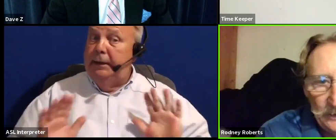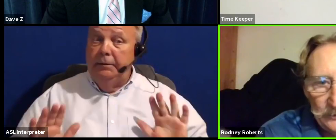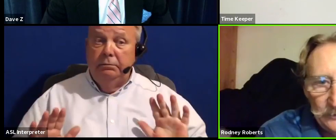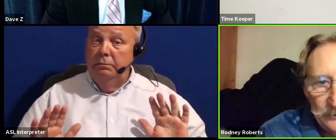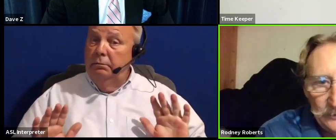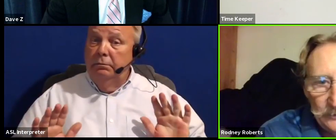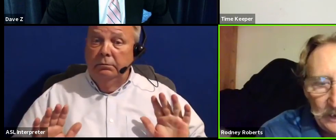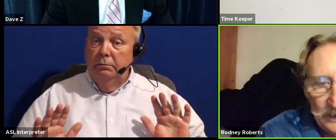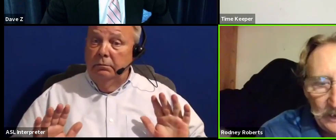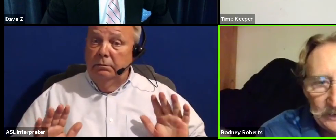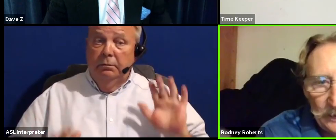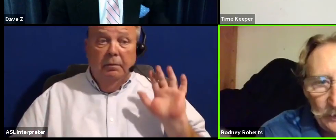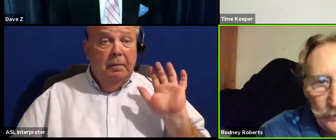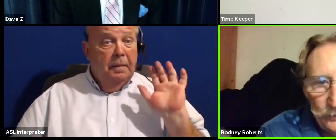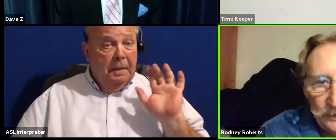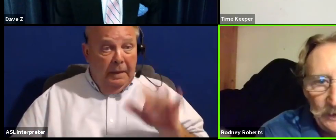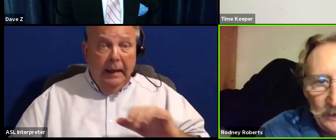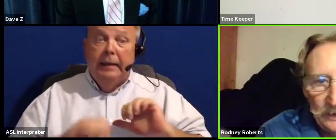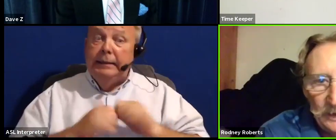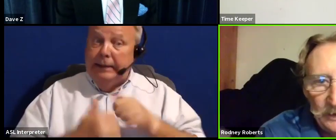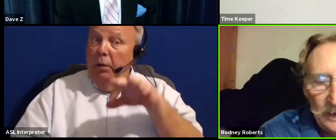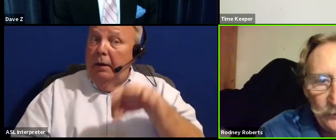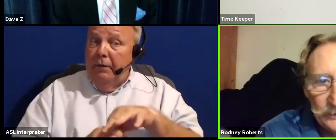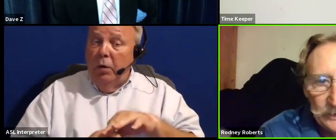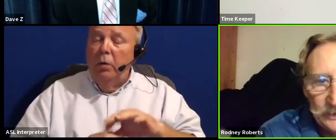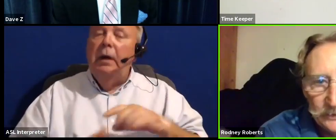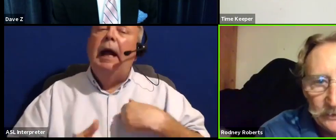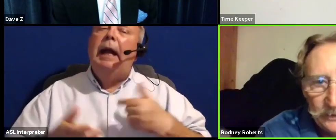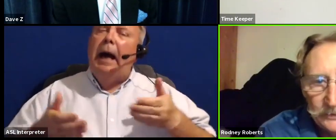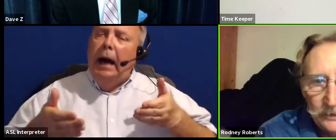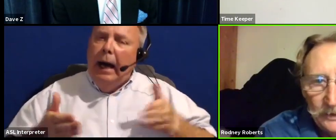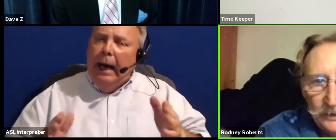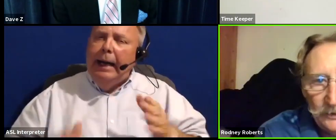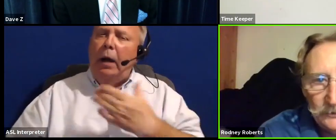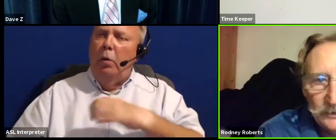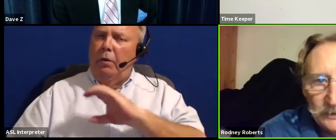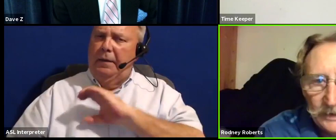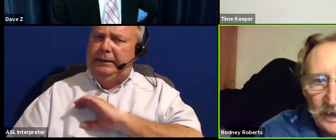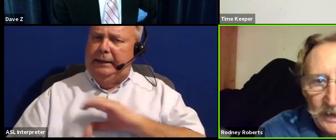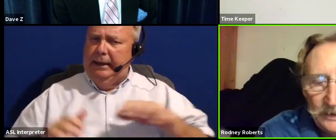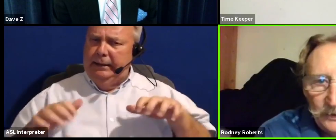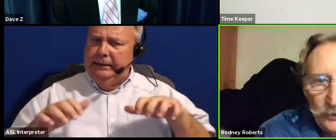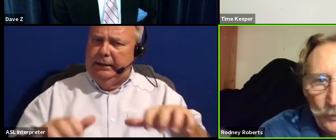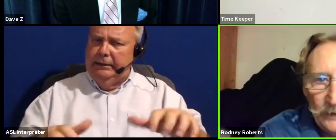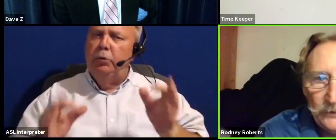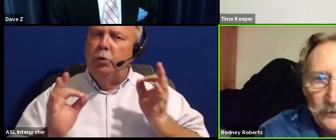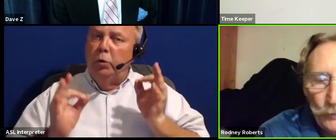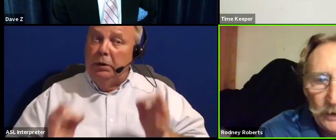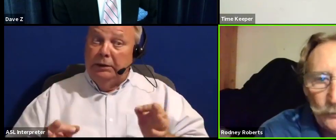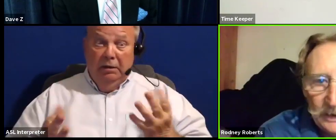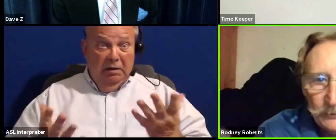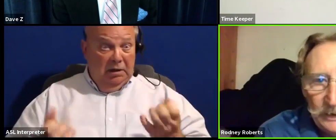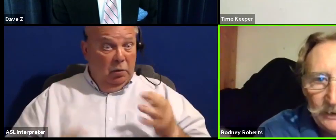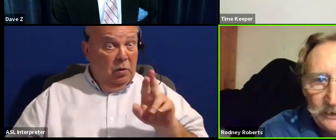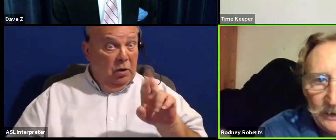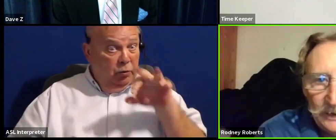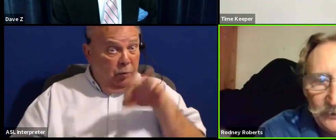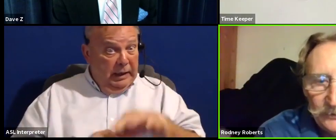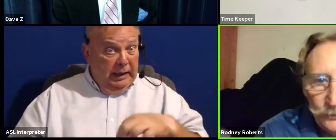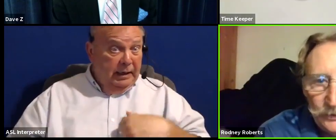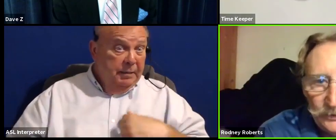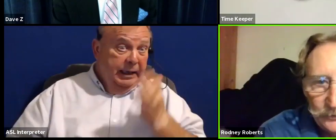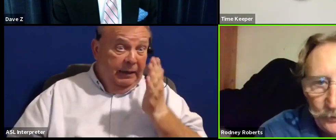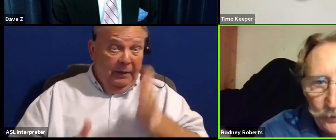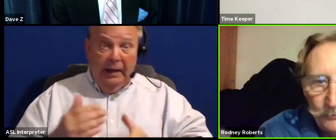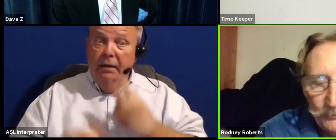And that's how I vote. And then I allow the citizens to decide, you know, whether they want to reelect me at the end of